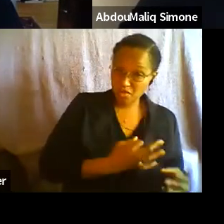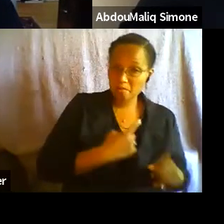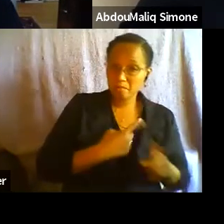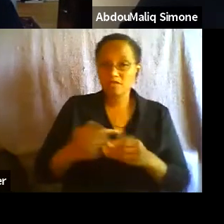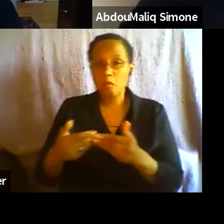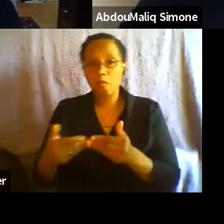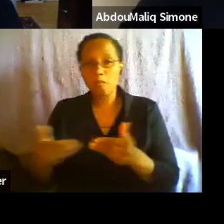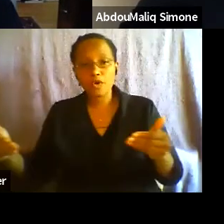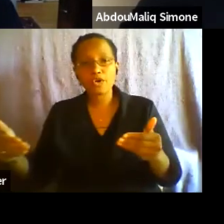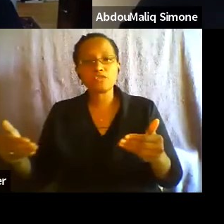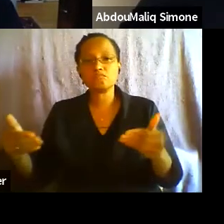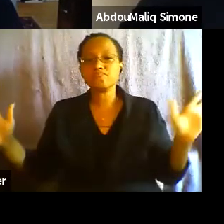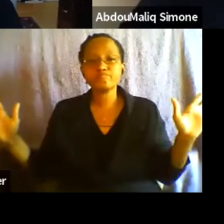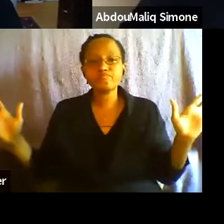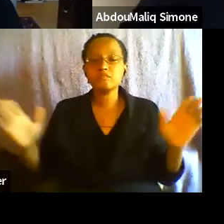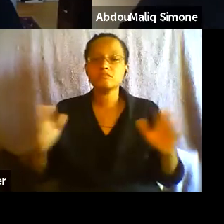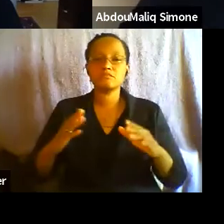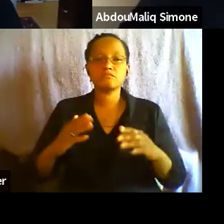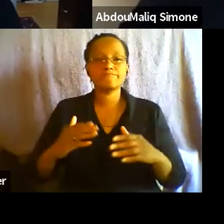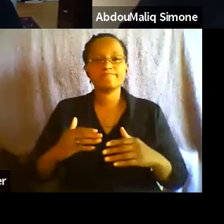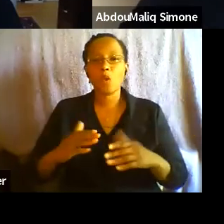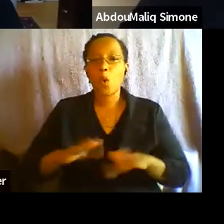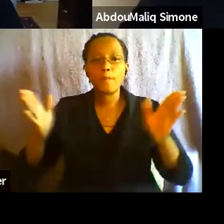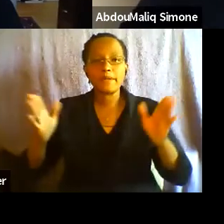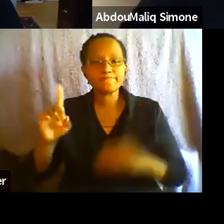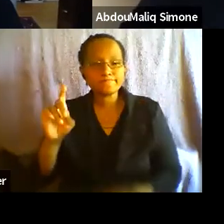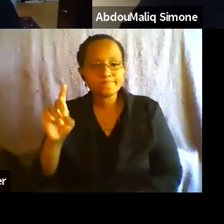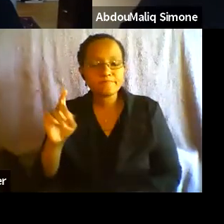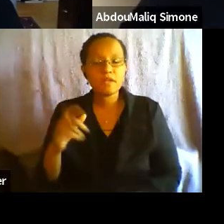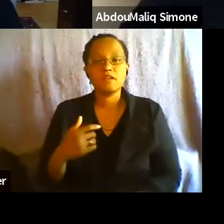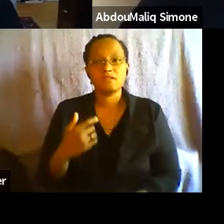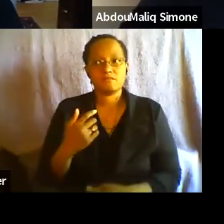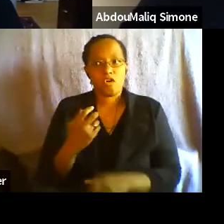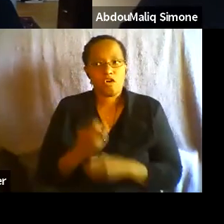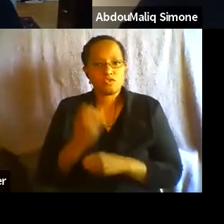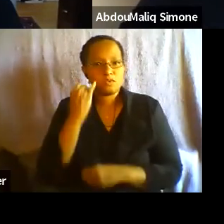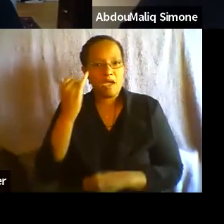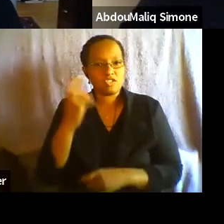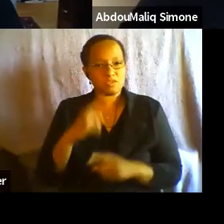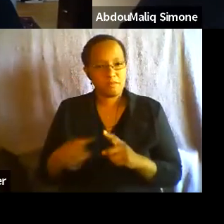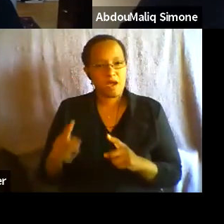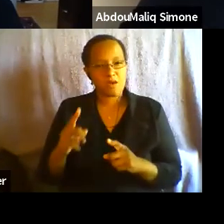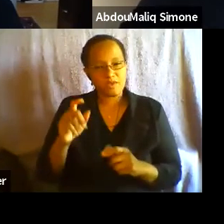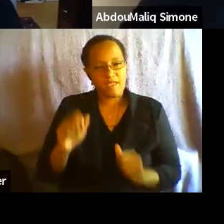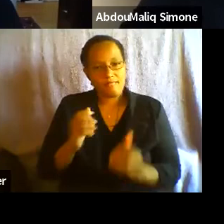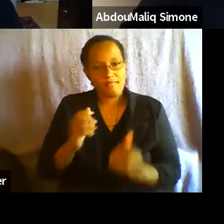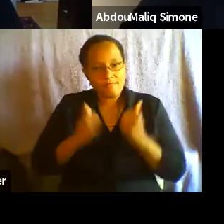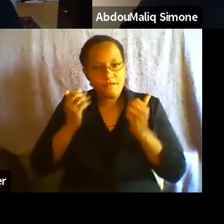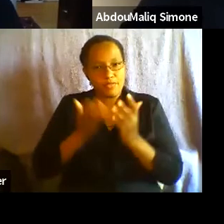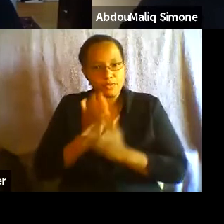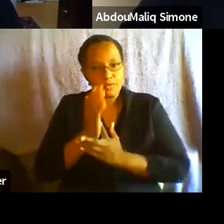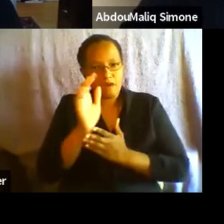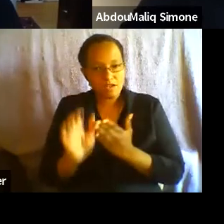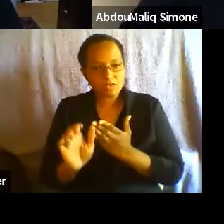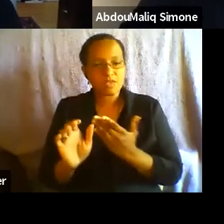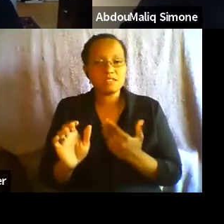that we just live out through the kinds of practices that Rafif and Malik are talking about, rather than we say, this is what it will look